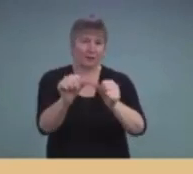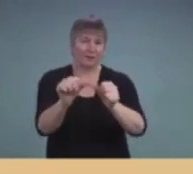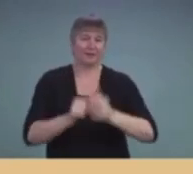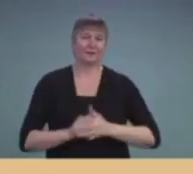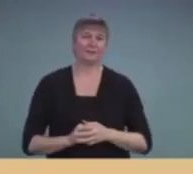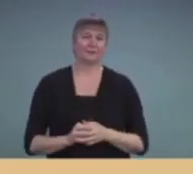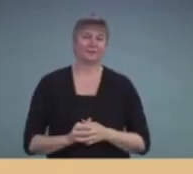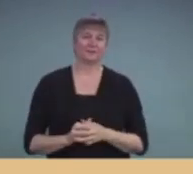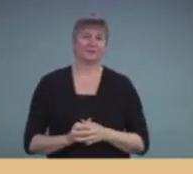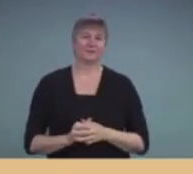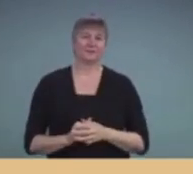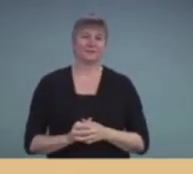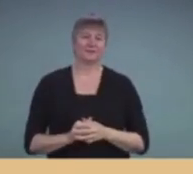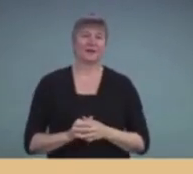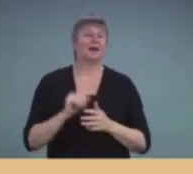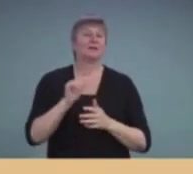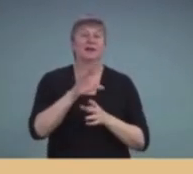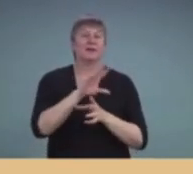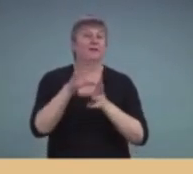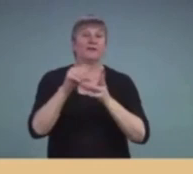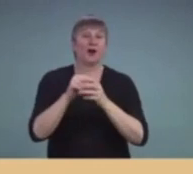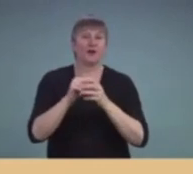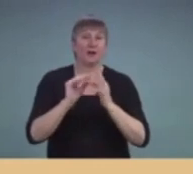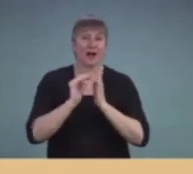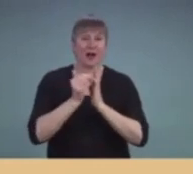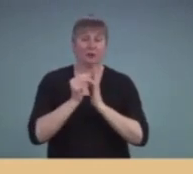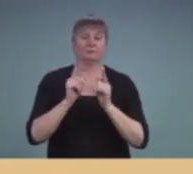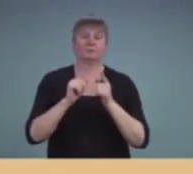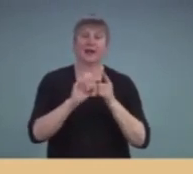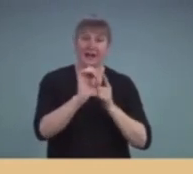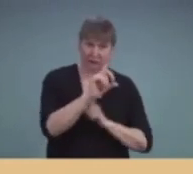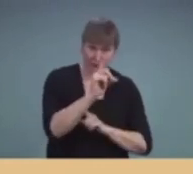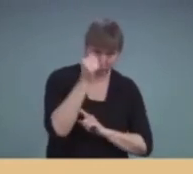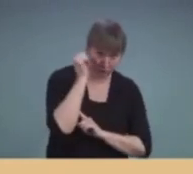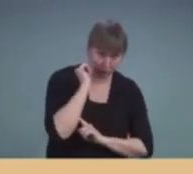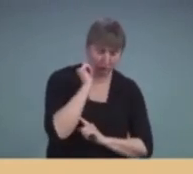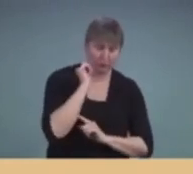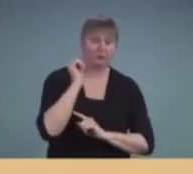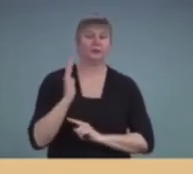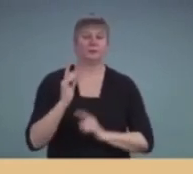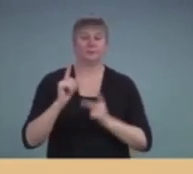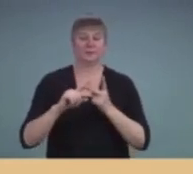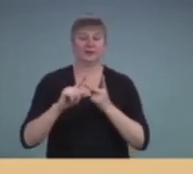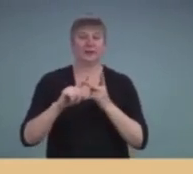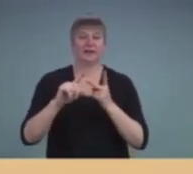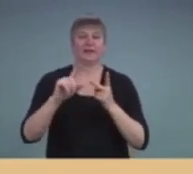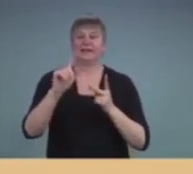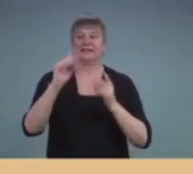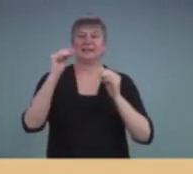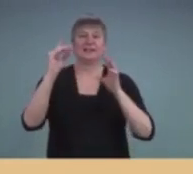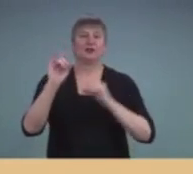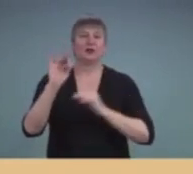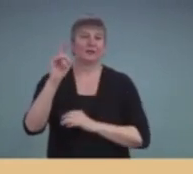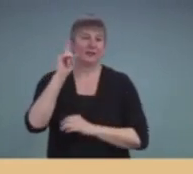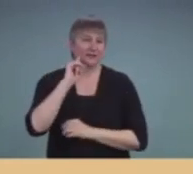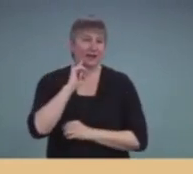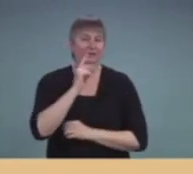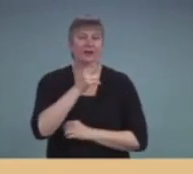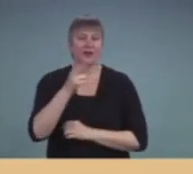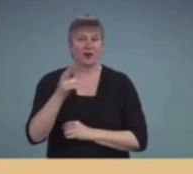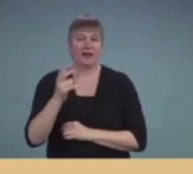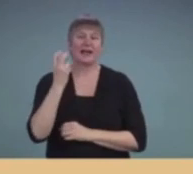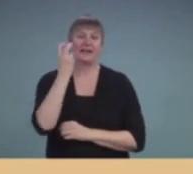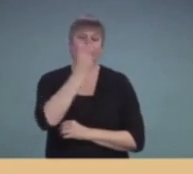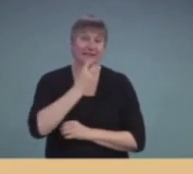contributions span a number of disciplines, including educational audiology, teachers of the deaf and hard of hearing, speech-language pathology.